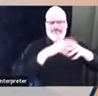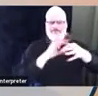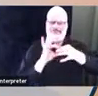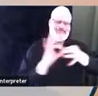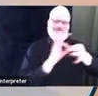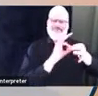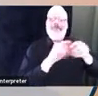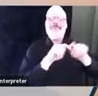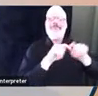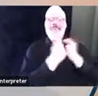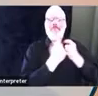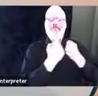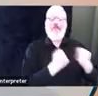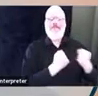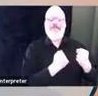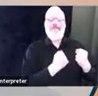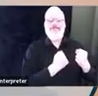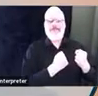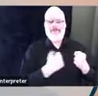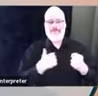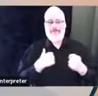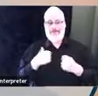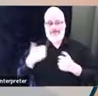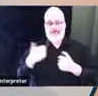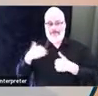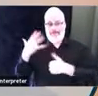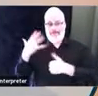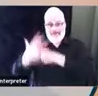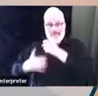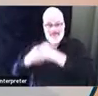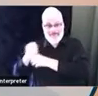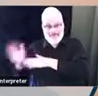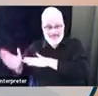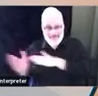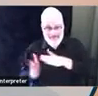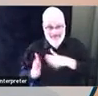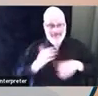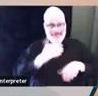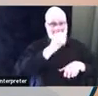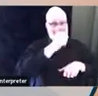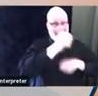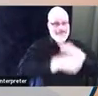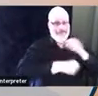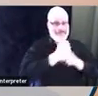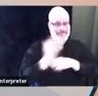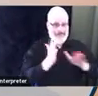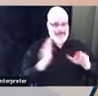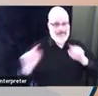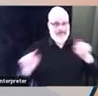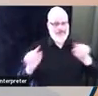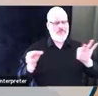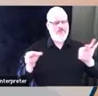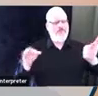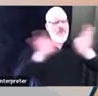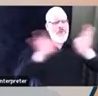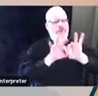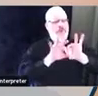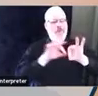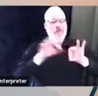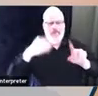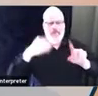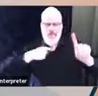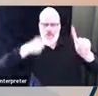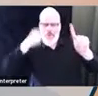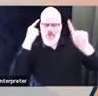and 10 year plan with the leadership team, because, as we all know, there are two other three other people from the Madison Fire Department in this